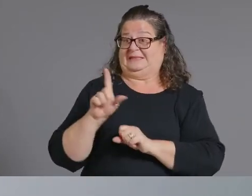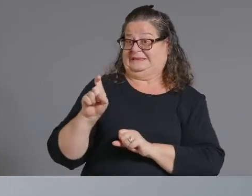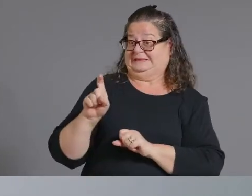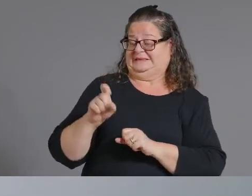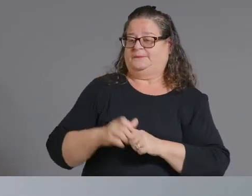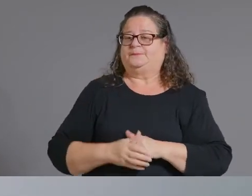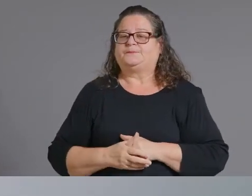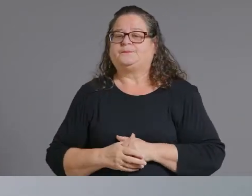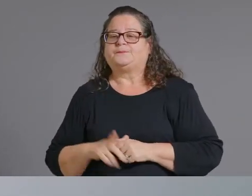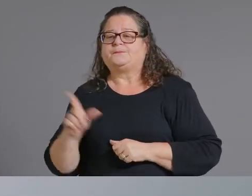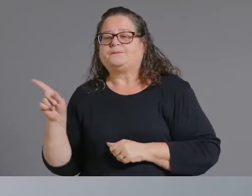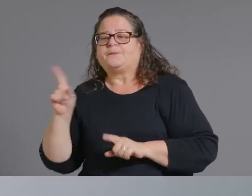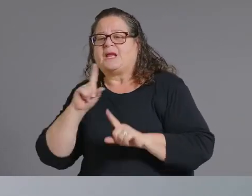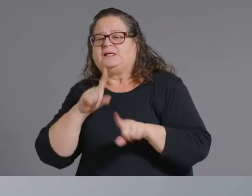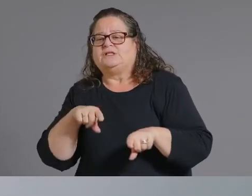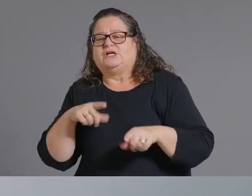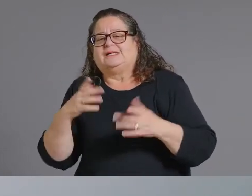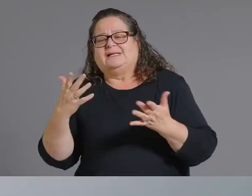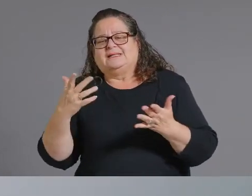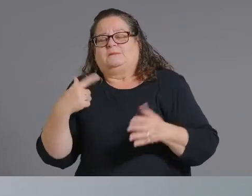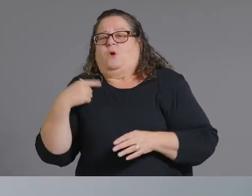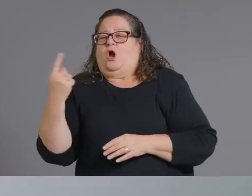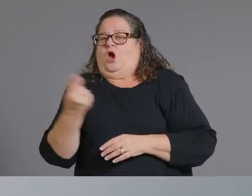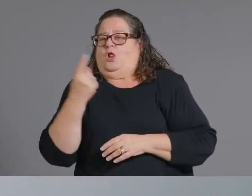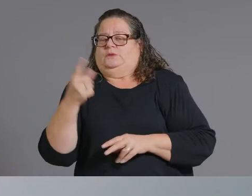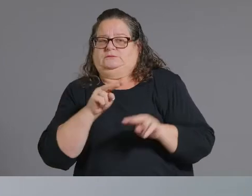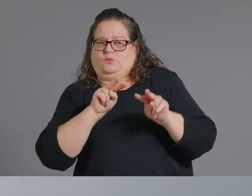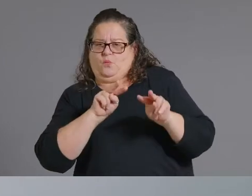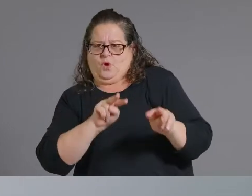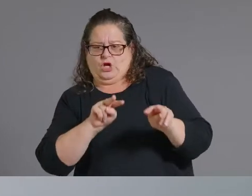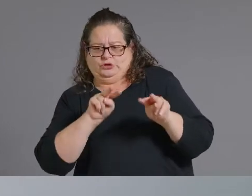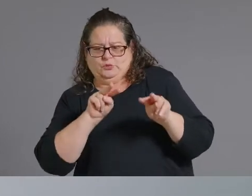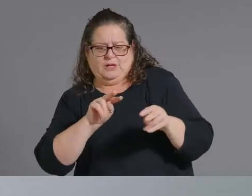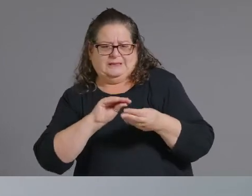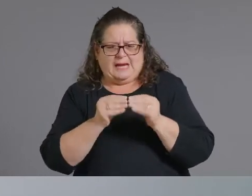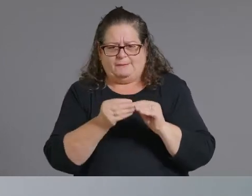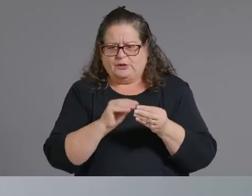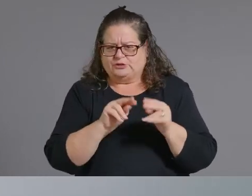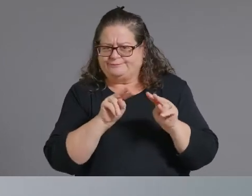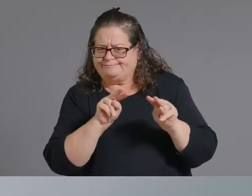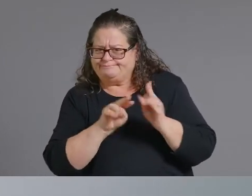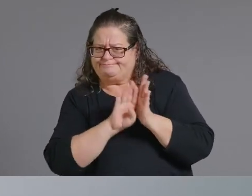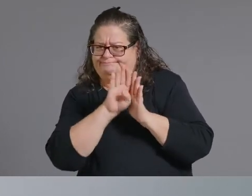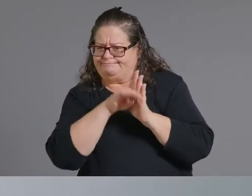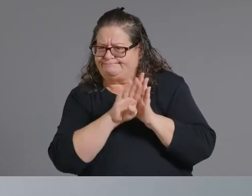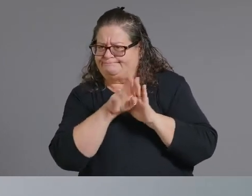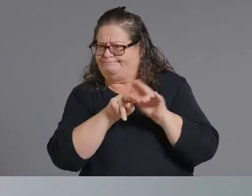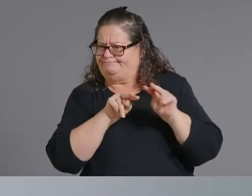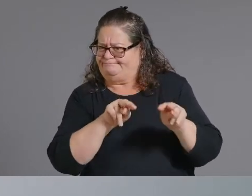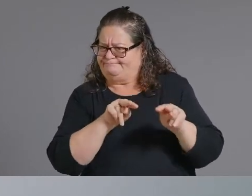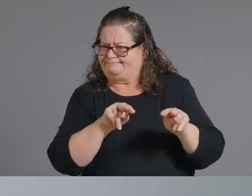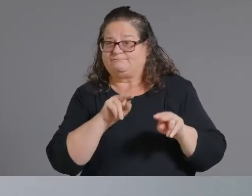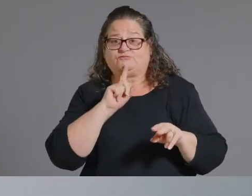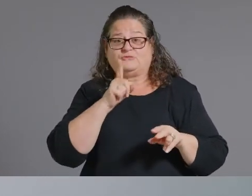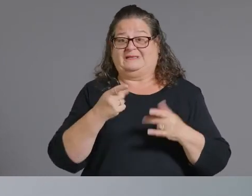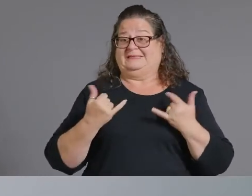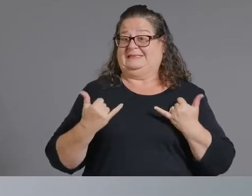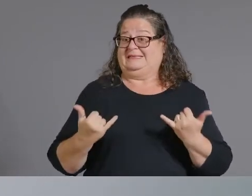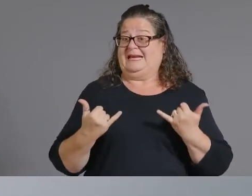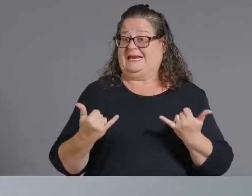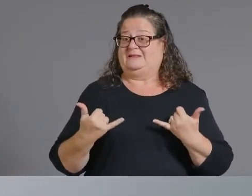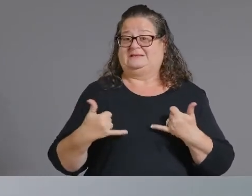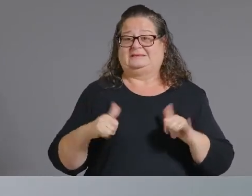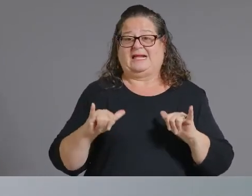watching for a potential surge in cases um you know given there's so many unknowns about covet